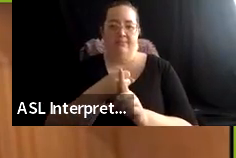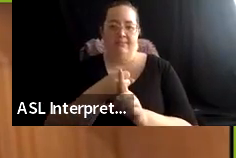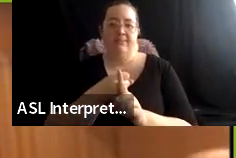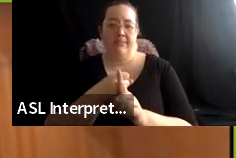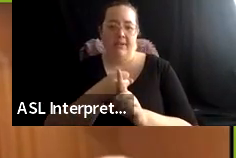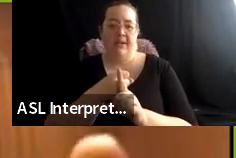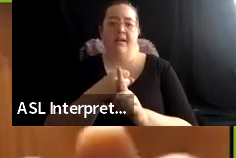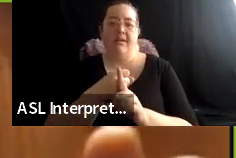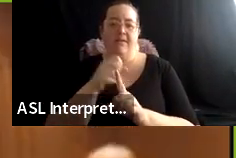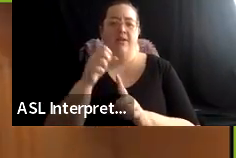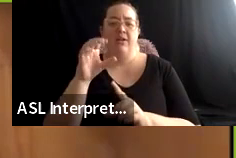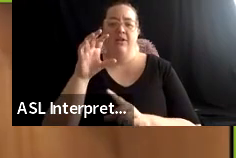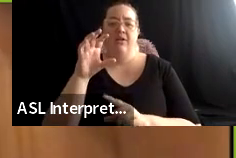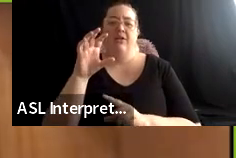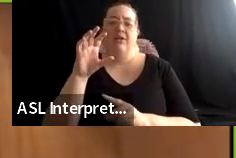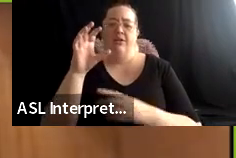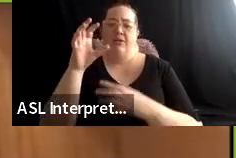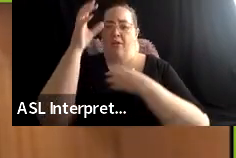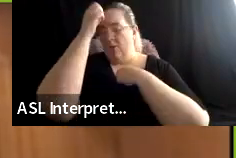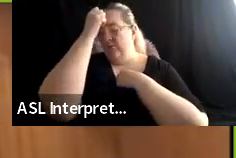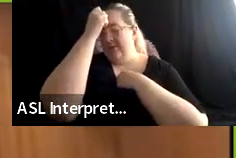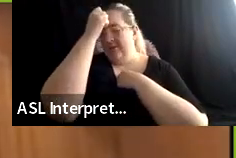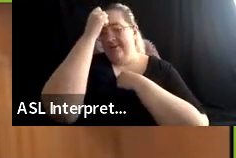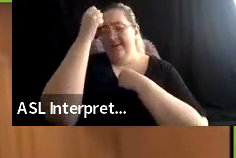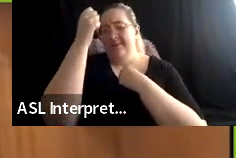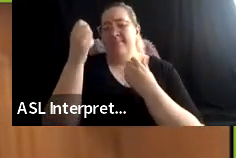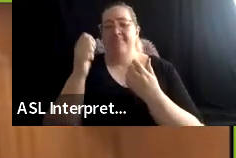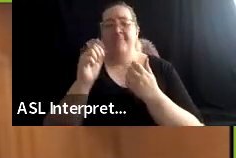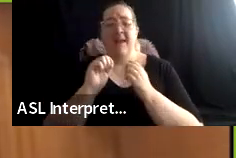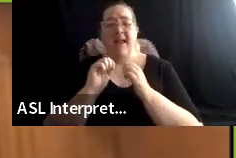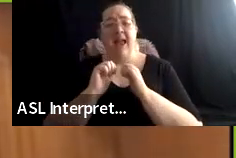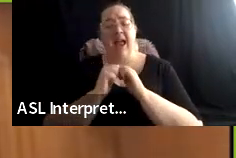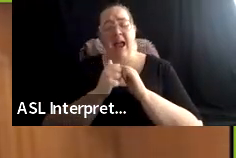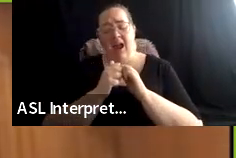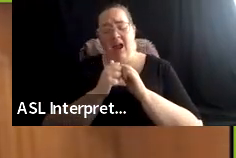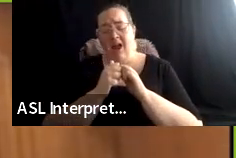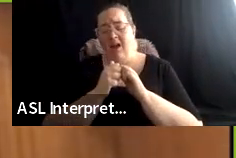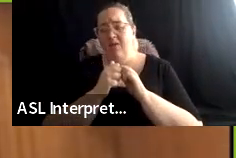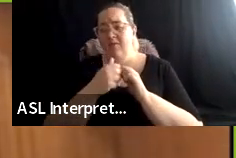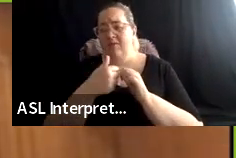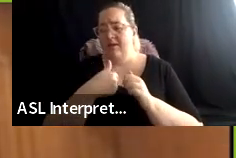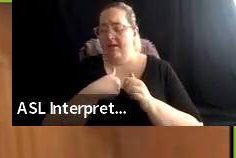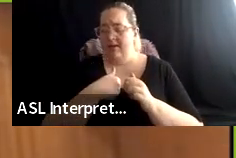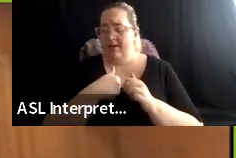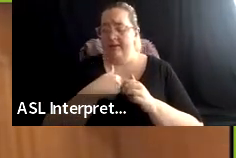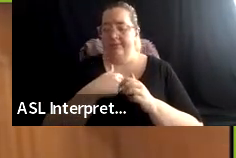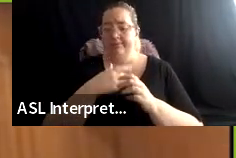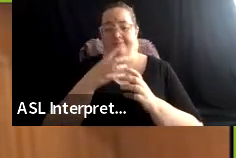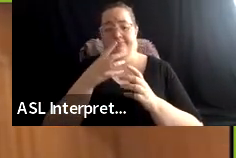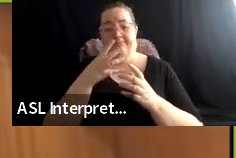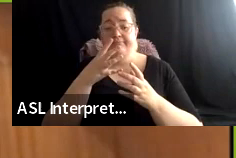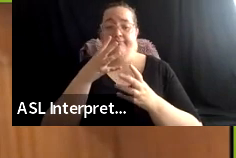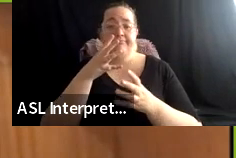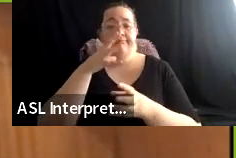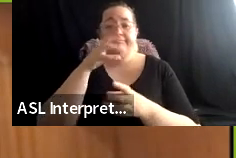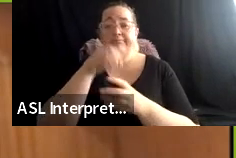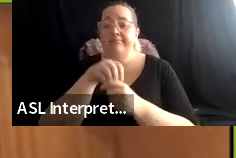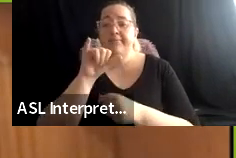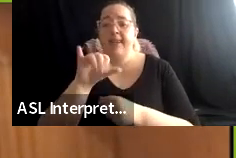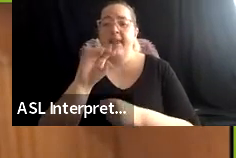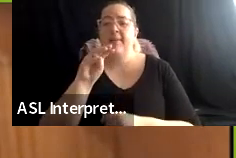how much I had bought into the myth that there's a set of unfortunate historic events